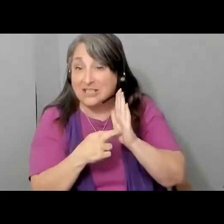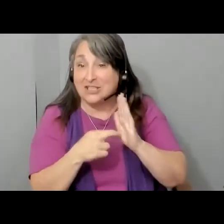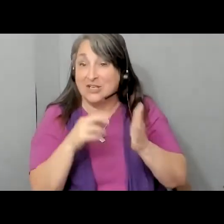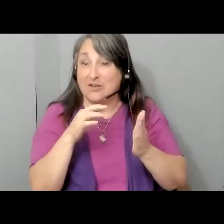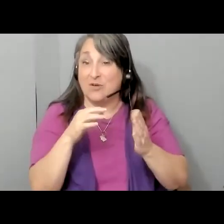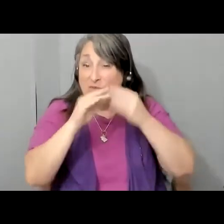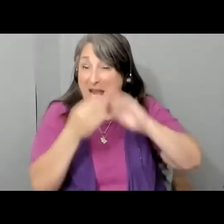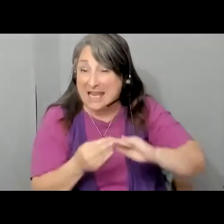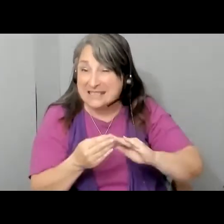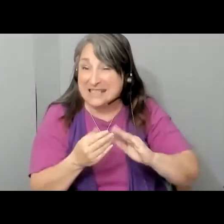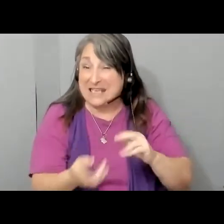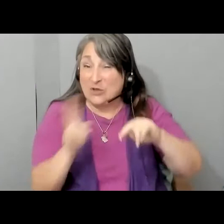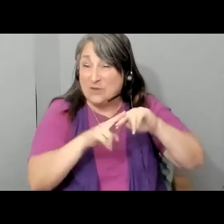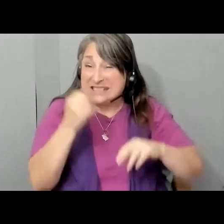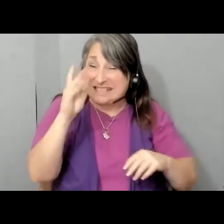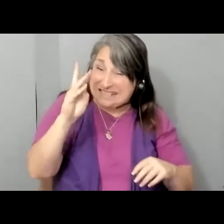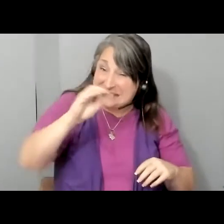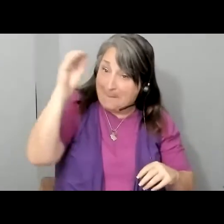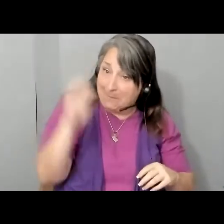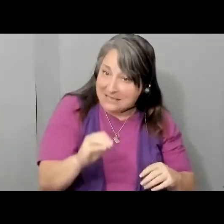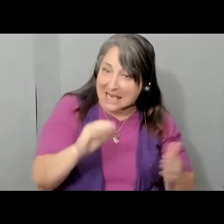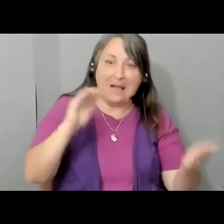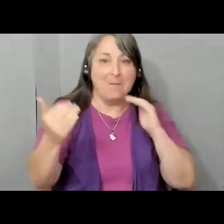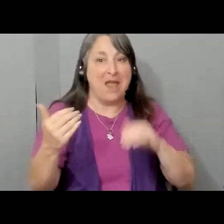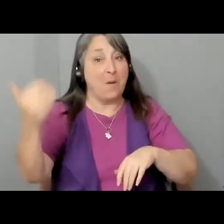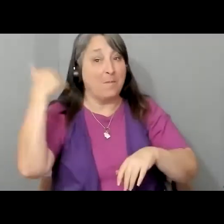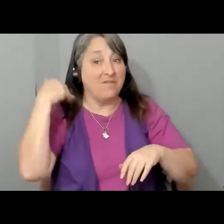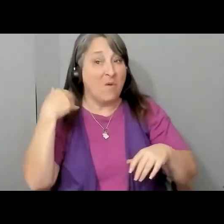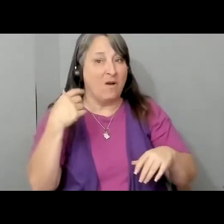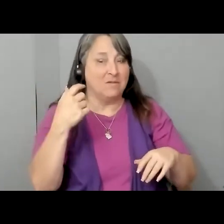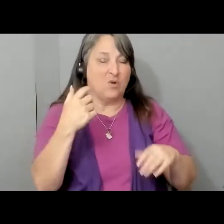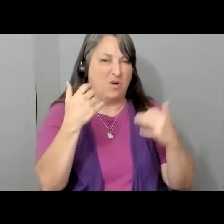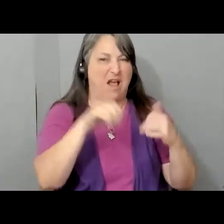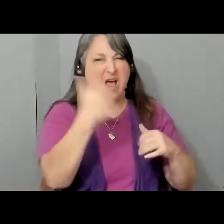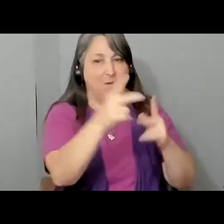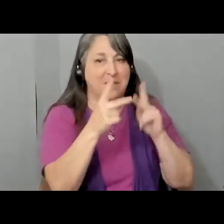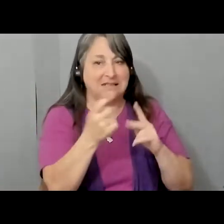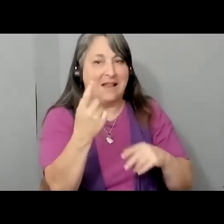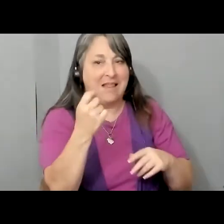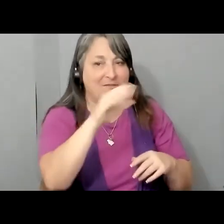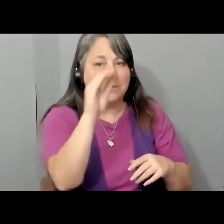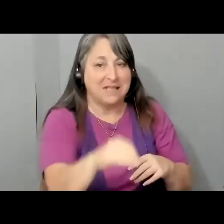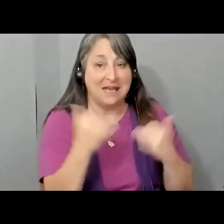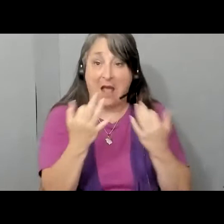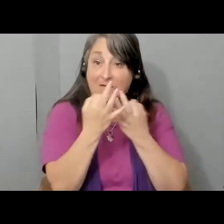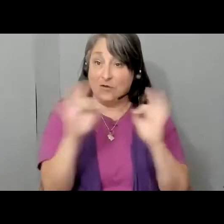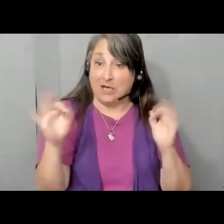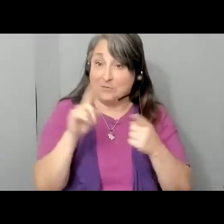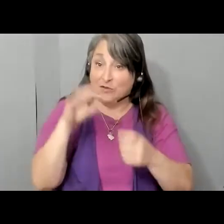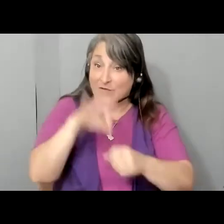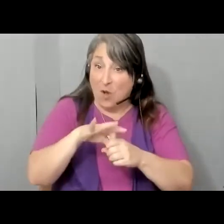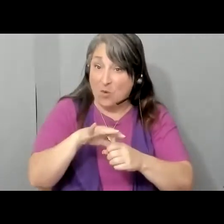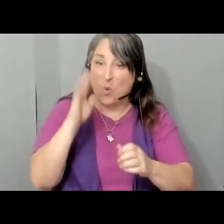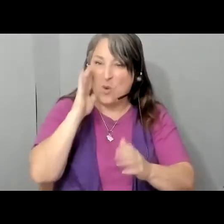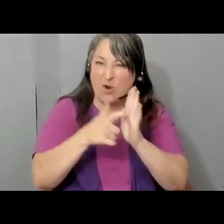registration rates increased by 16% on average compared to 11% elsewhere. And now the Freedom to